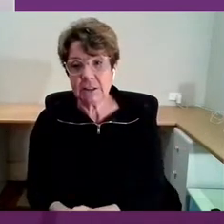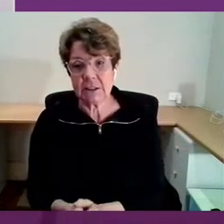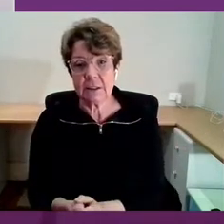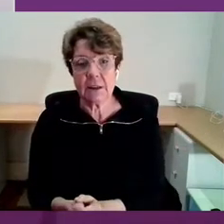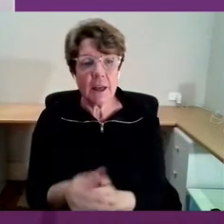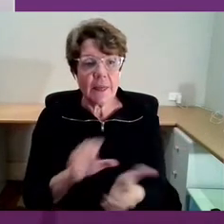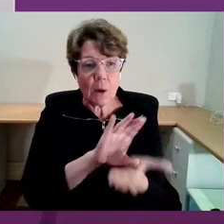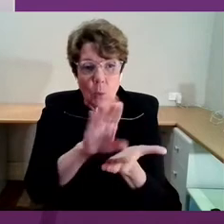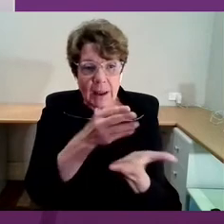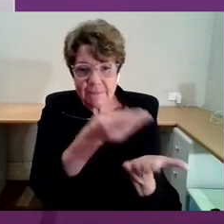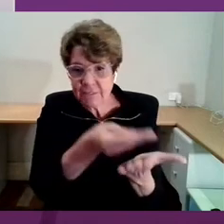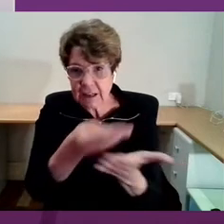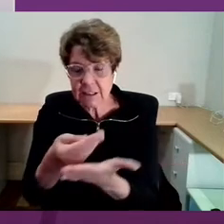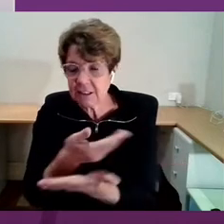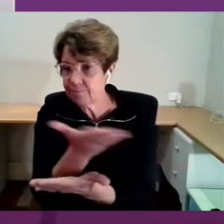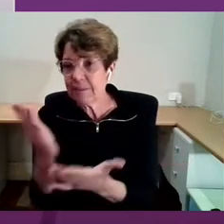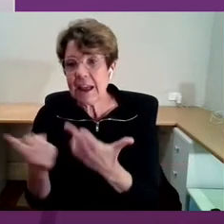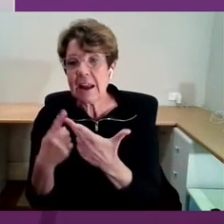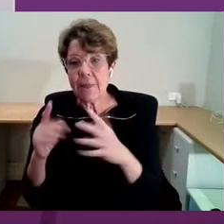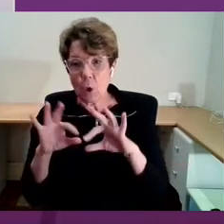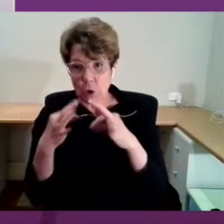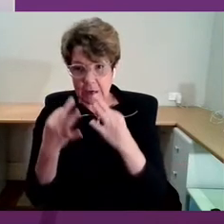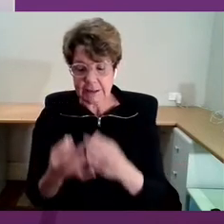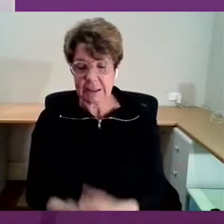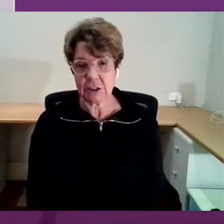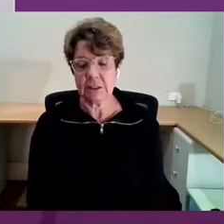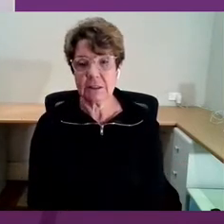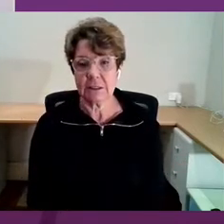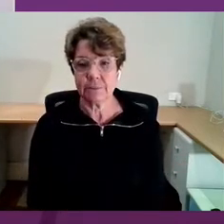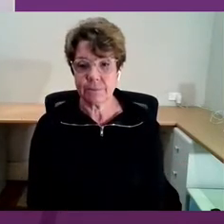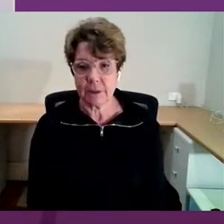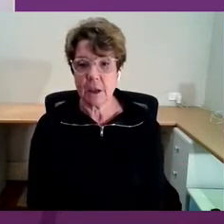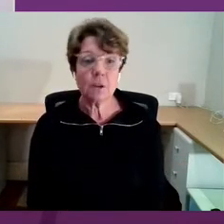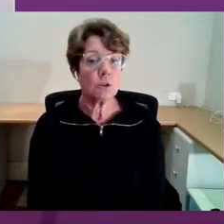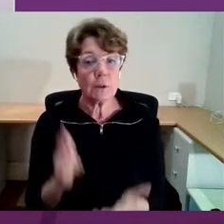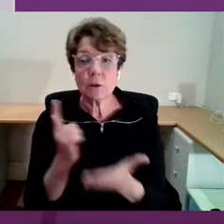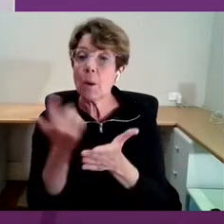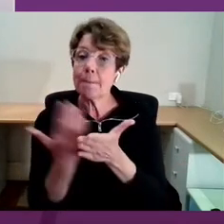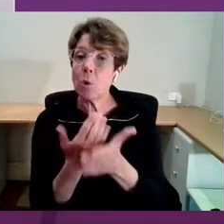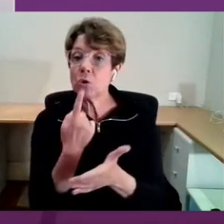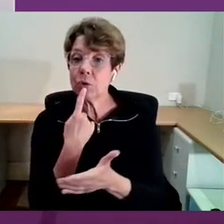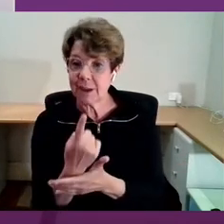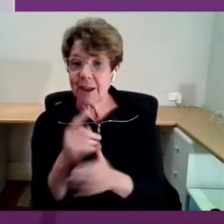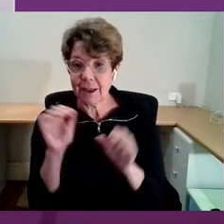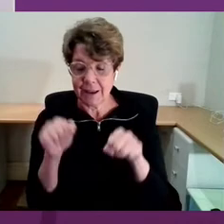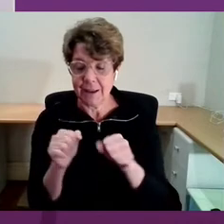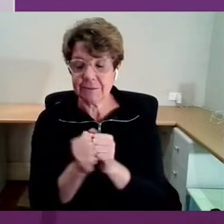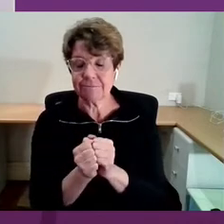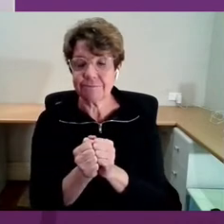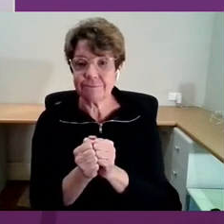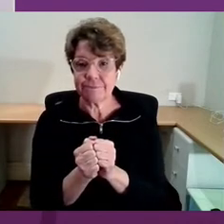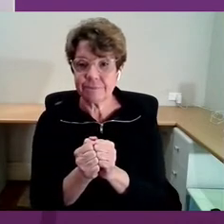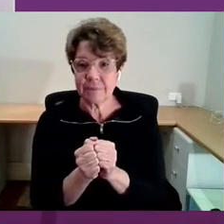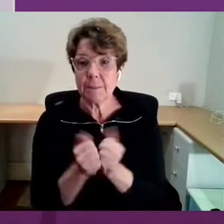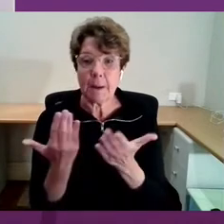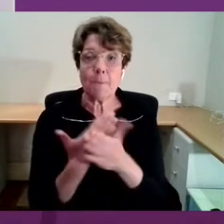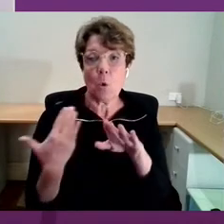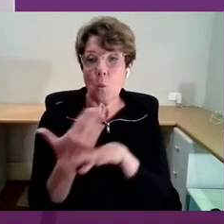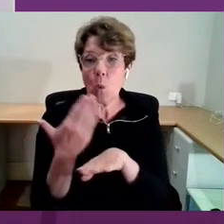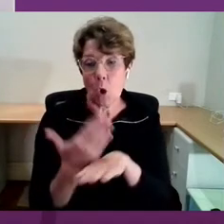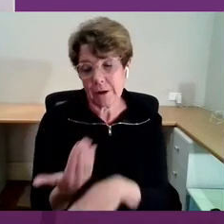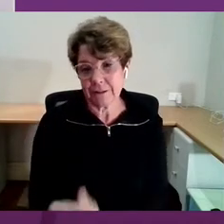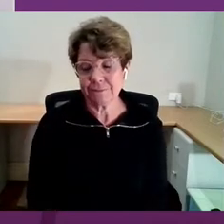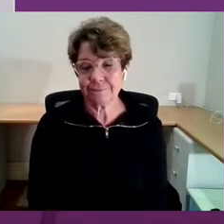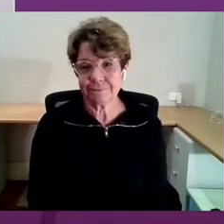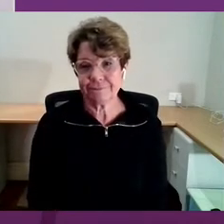other organisations. So there's a lot more to say, but there is much more work to